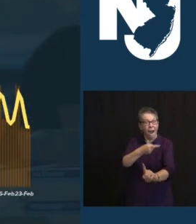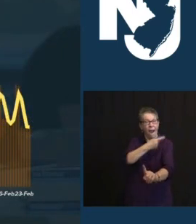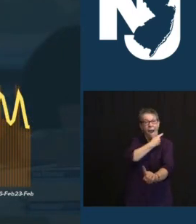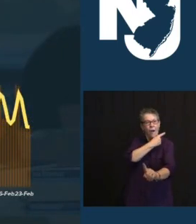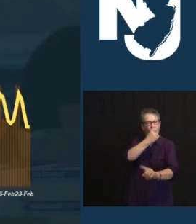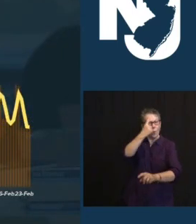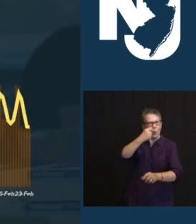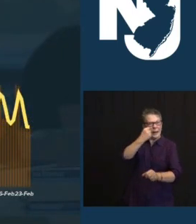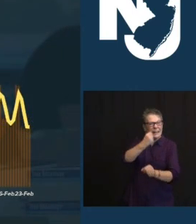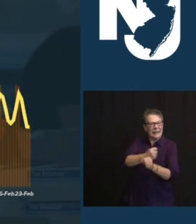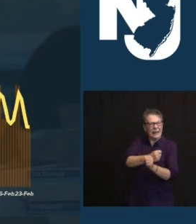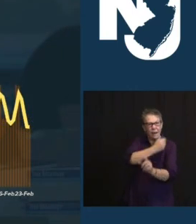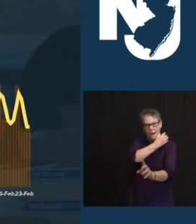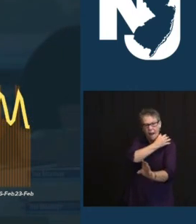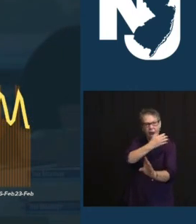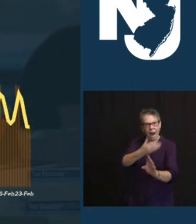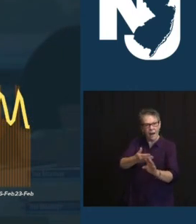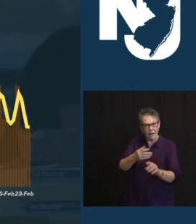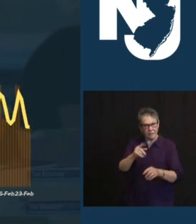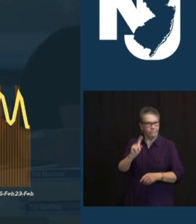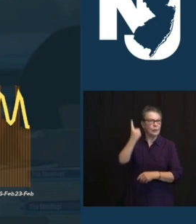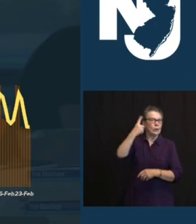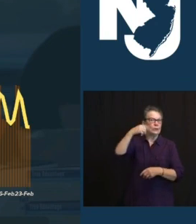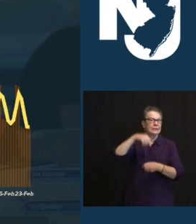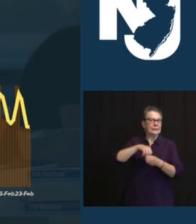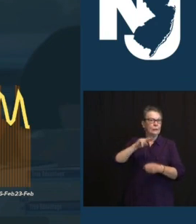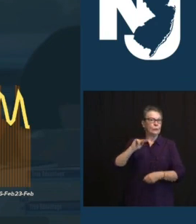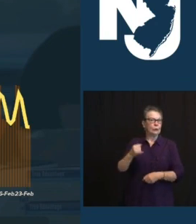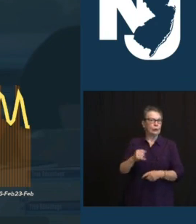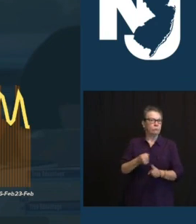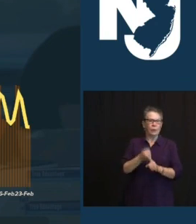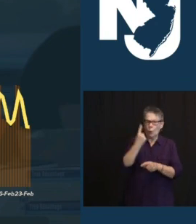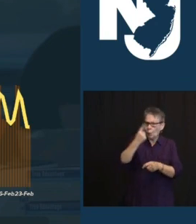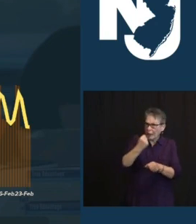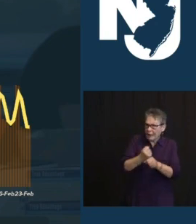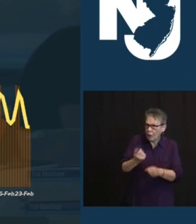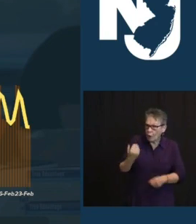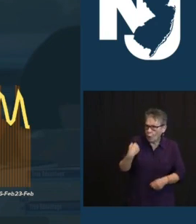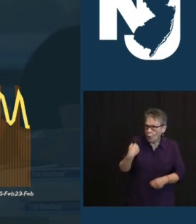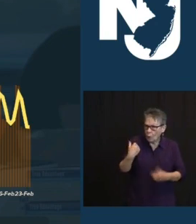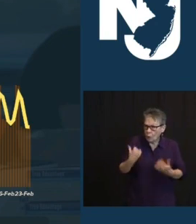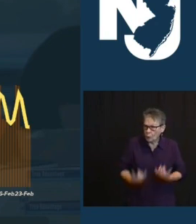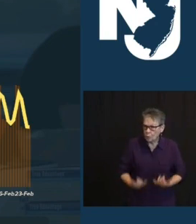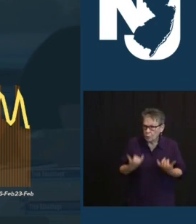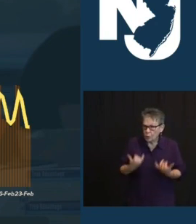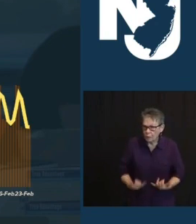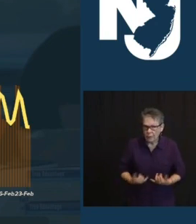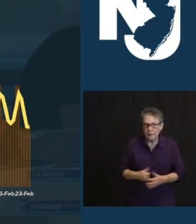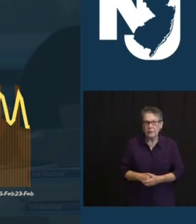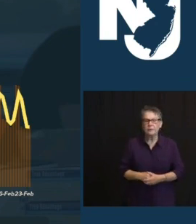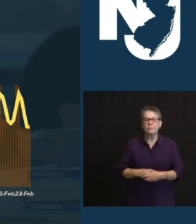WAS 6.44%. Judy, YOU TAKE OUT WEEKENDS, LITERALLY THE PAST FOUR DAYS, 6